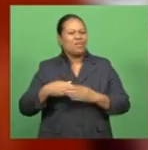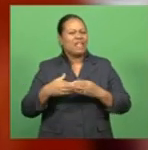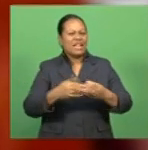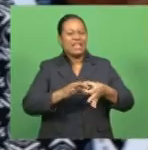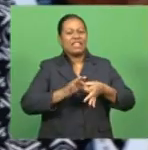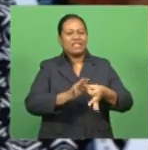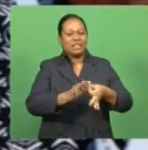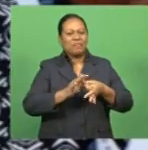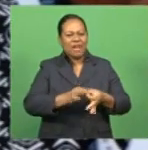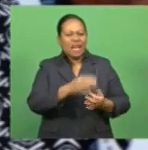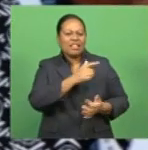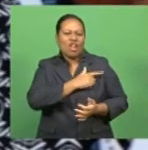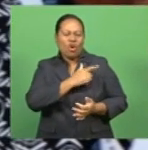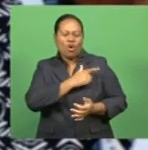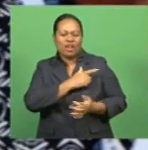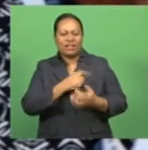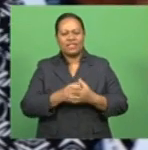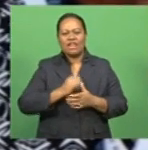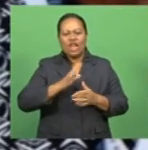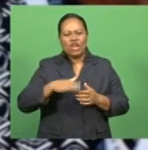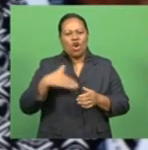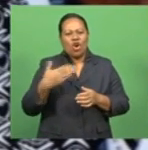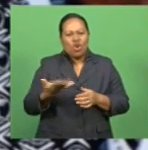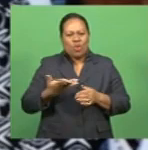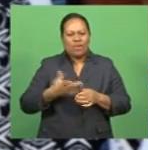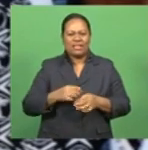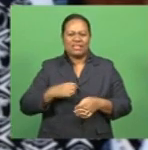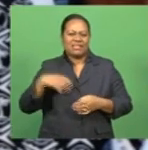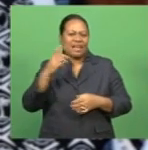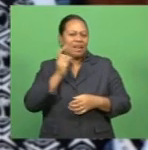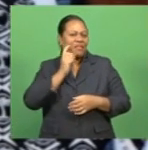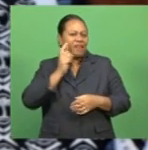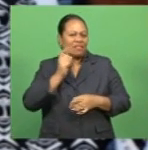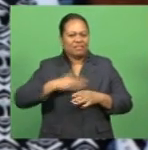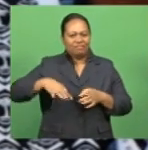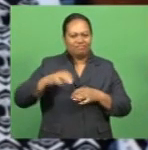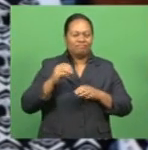loyalty to their districts and for being entertaining footballers.